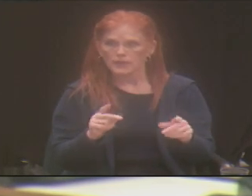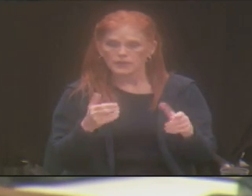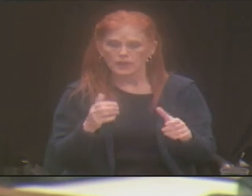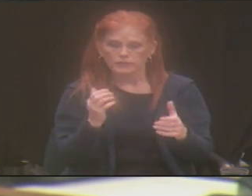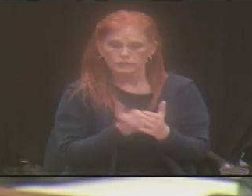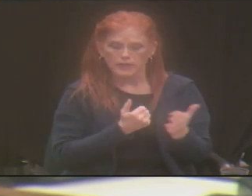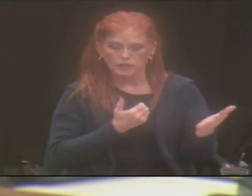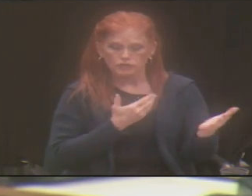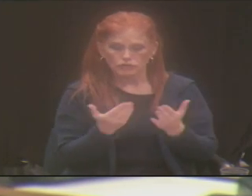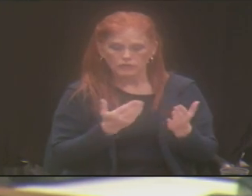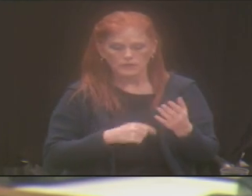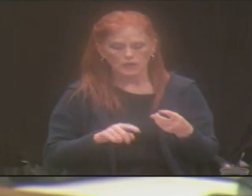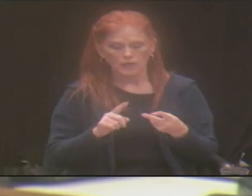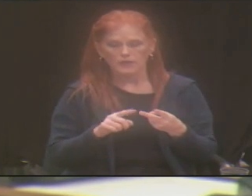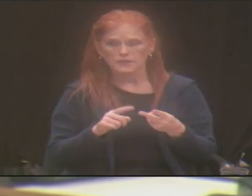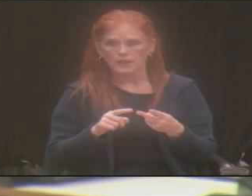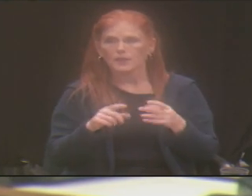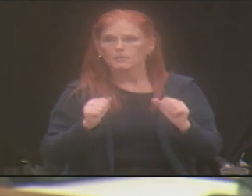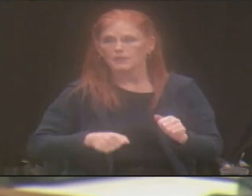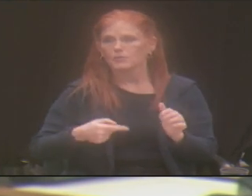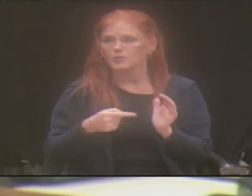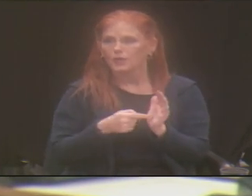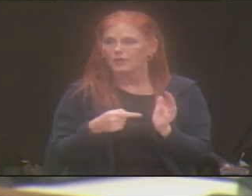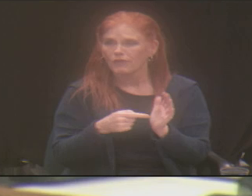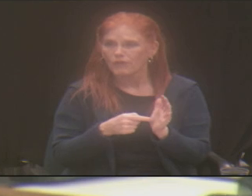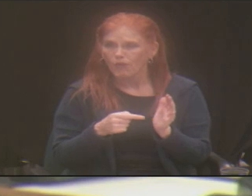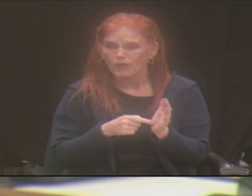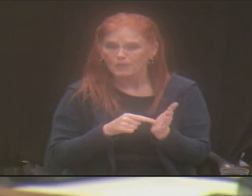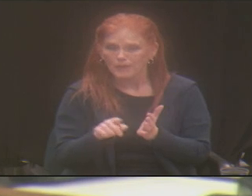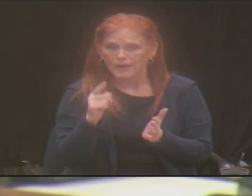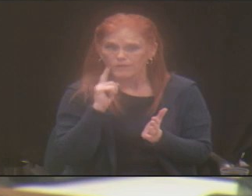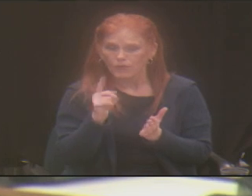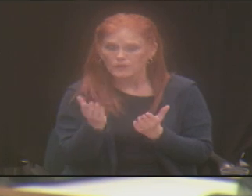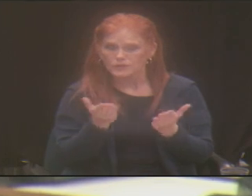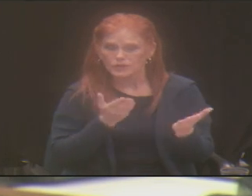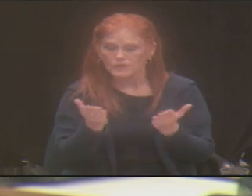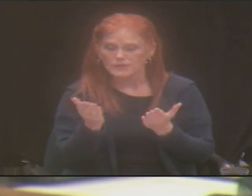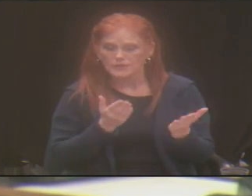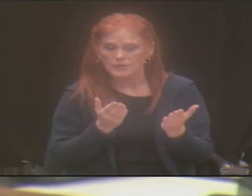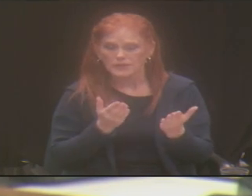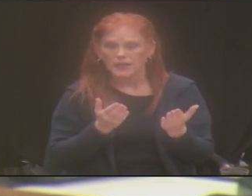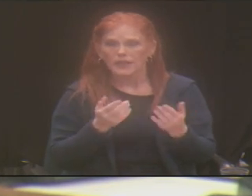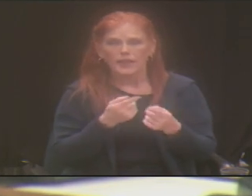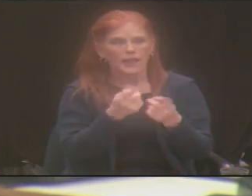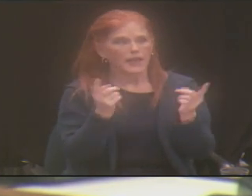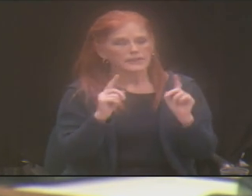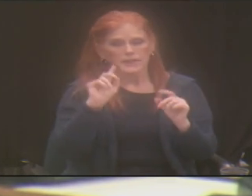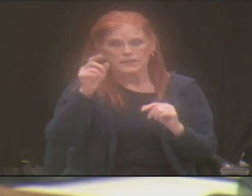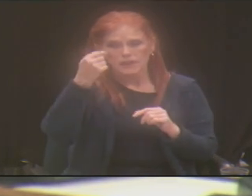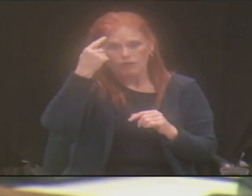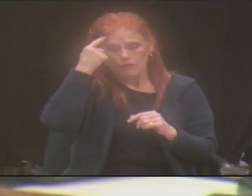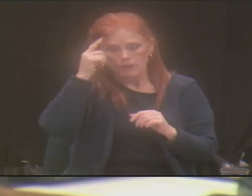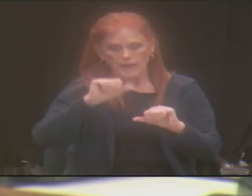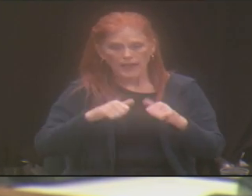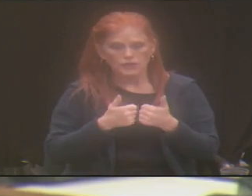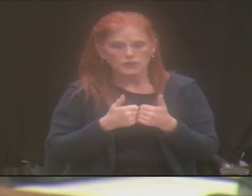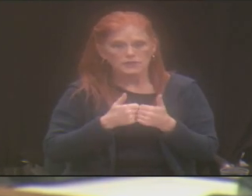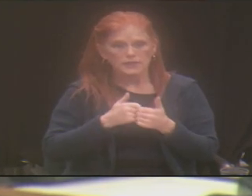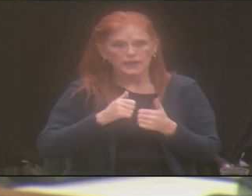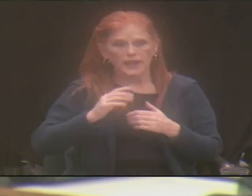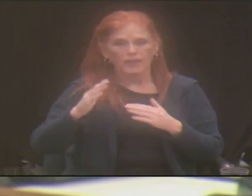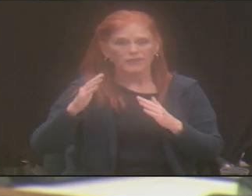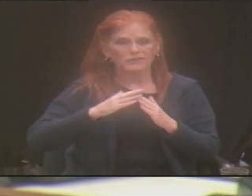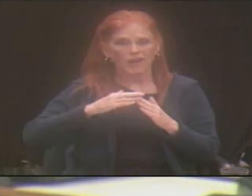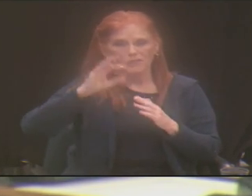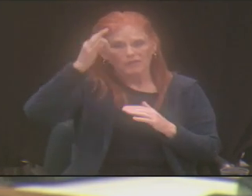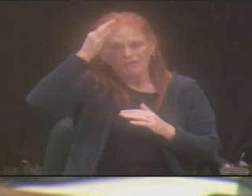And the second one is affordability. Because as these governmental agencies from federal, state,